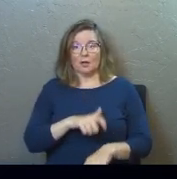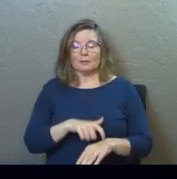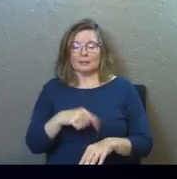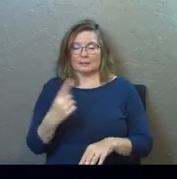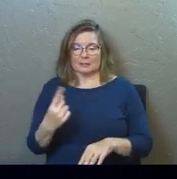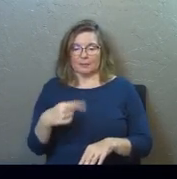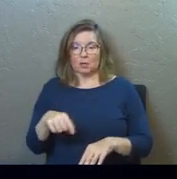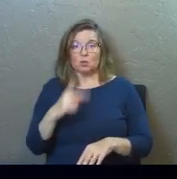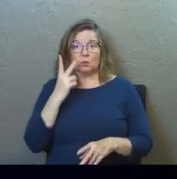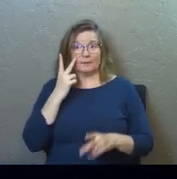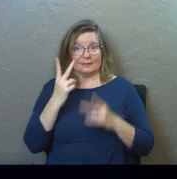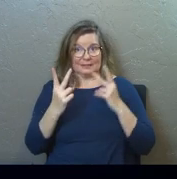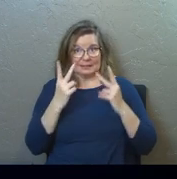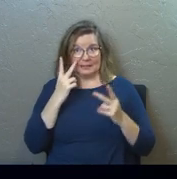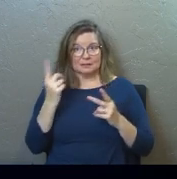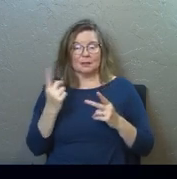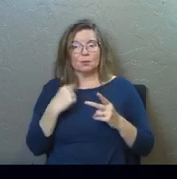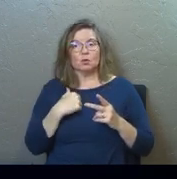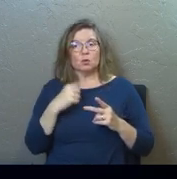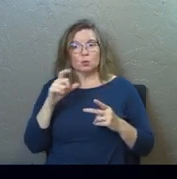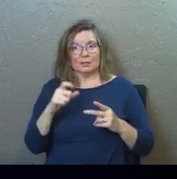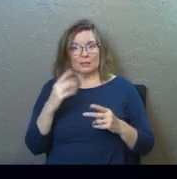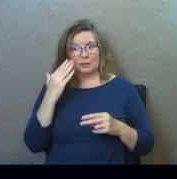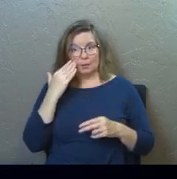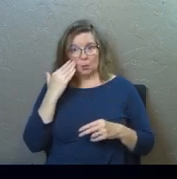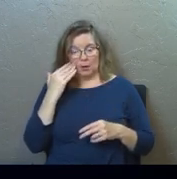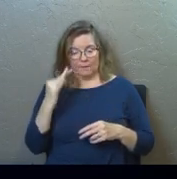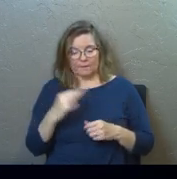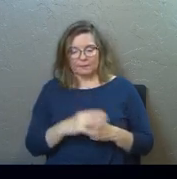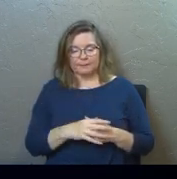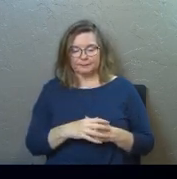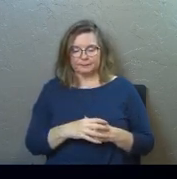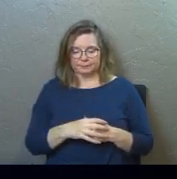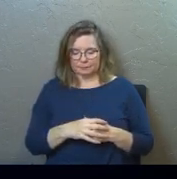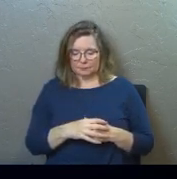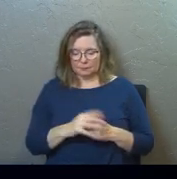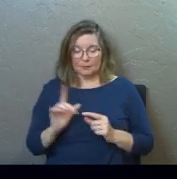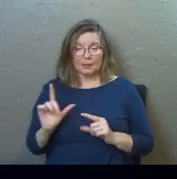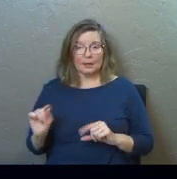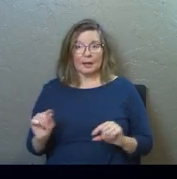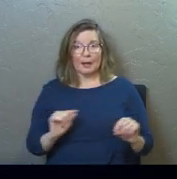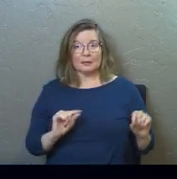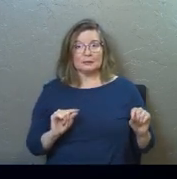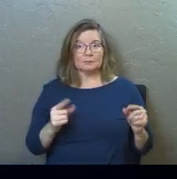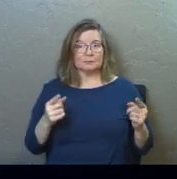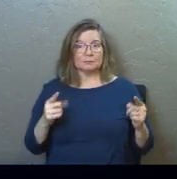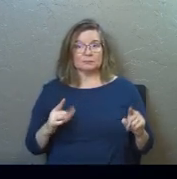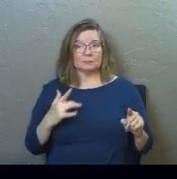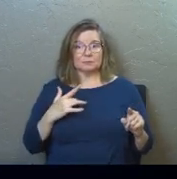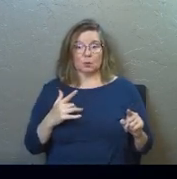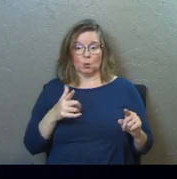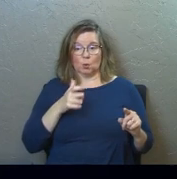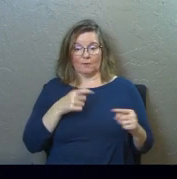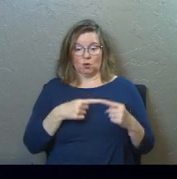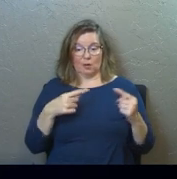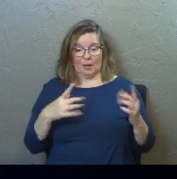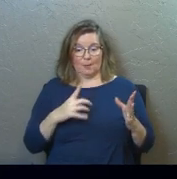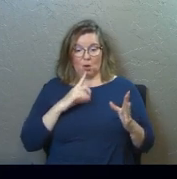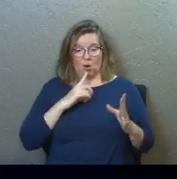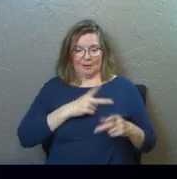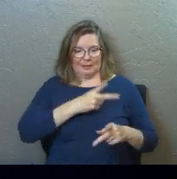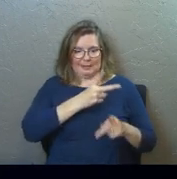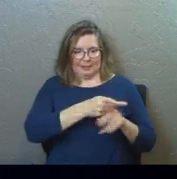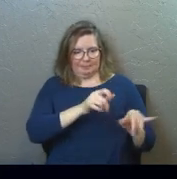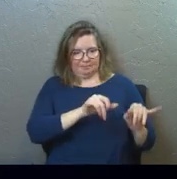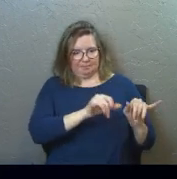time, this is something that you've seen. This is something that you need to be aware of. Is gossip has a way of taking whoever your enemies are